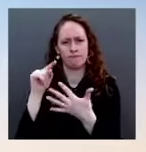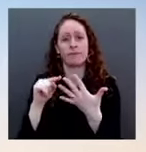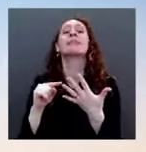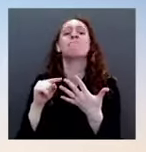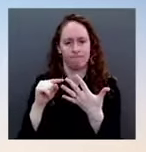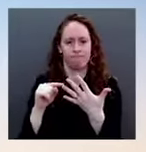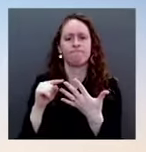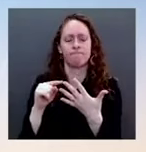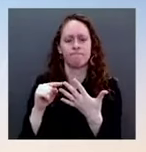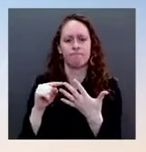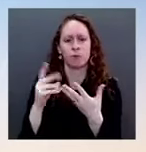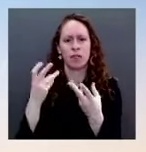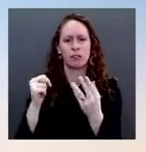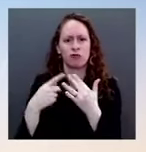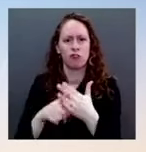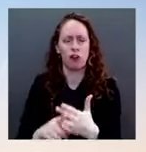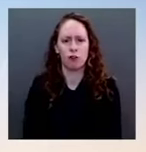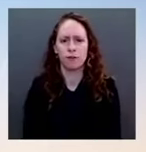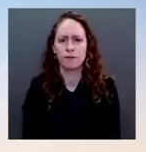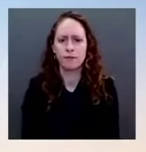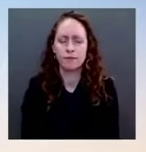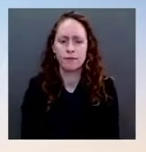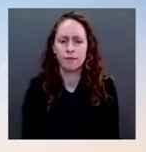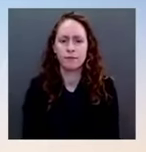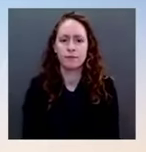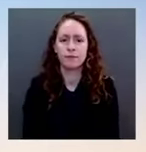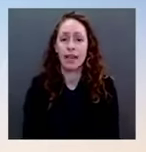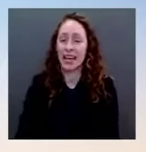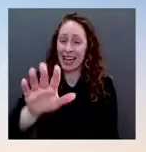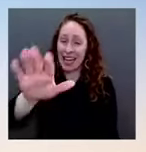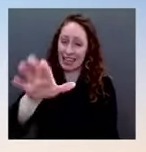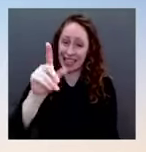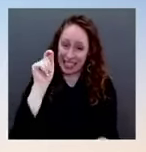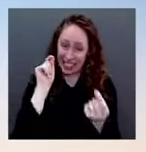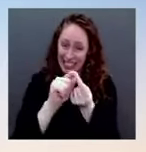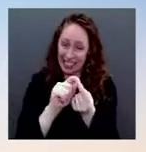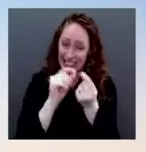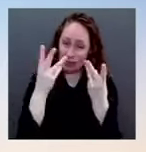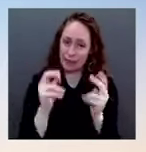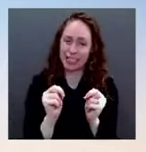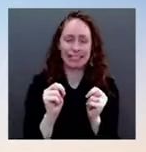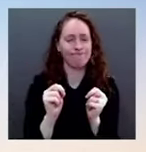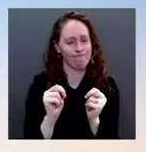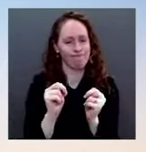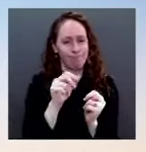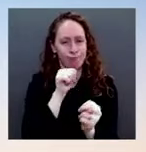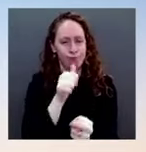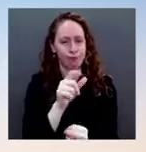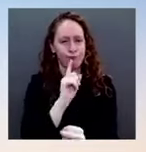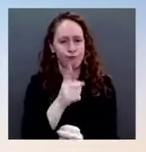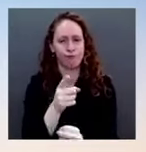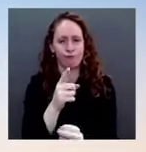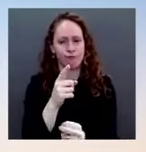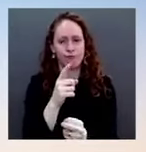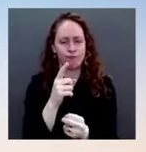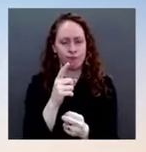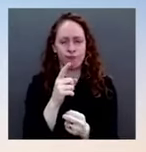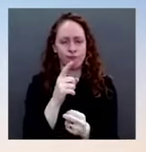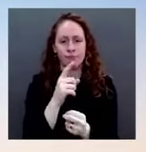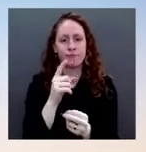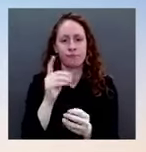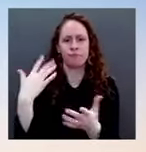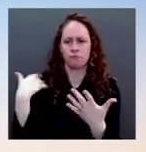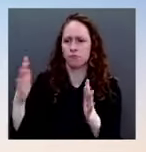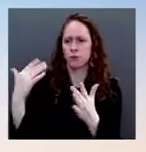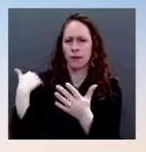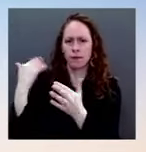announcements that have happened in the first 60 days, and you have a list of what those announcements, so I don't need to repeat them, but you remember the investments that we made in ports and the investment that